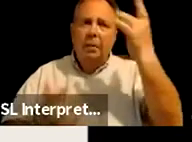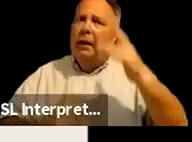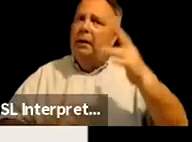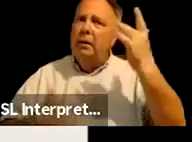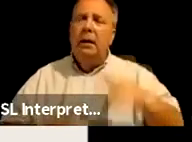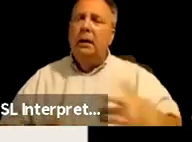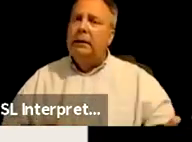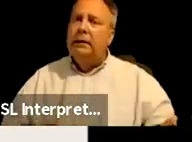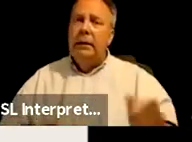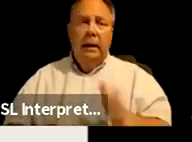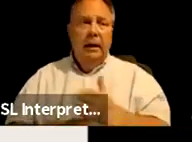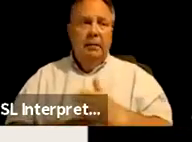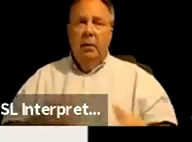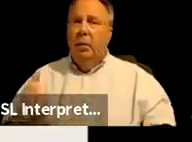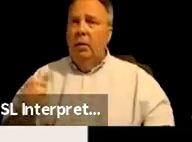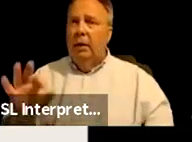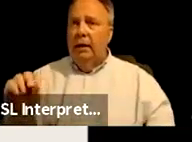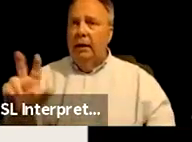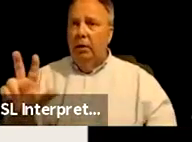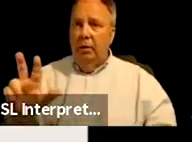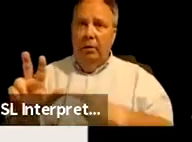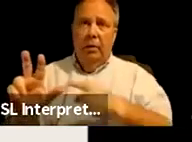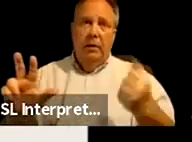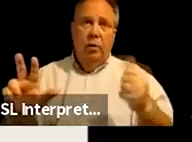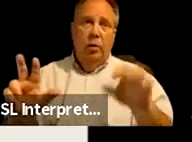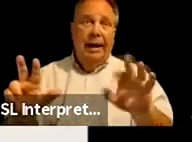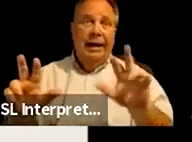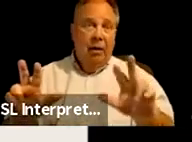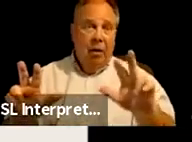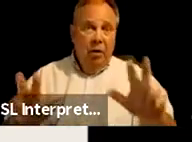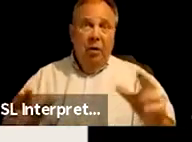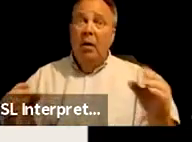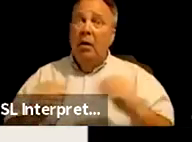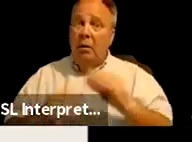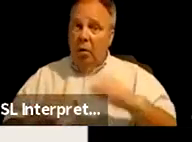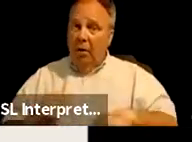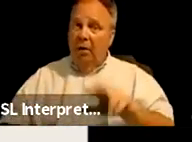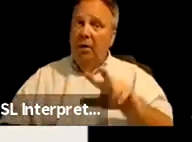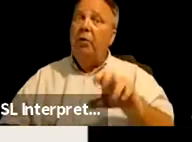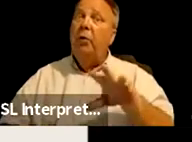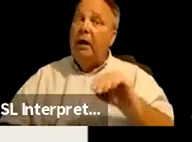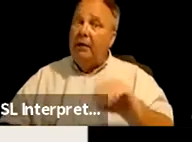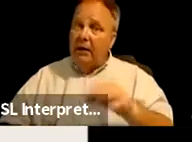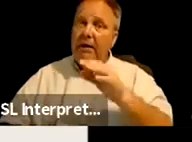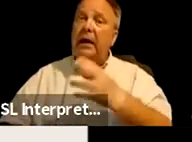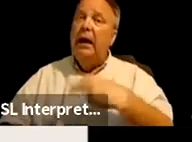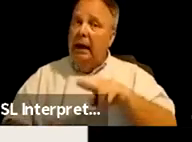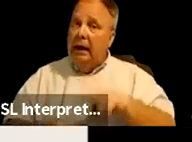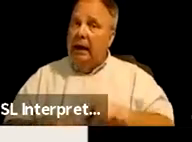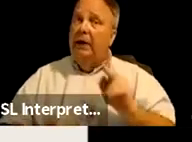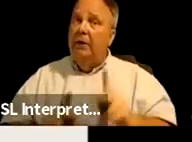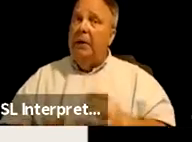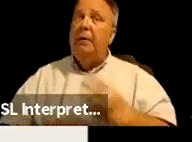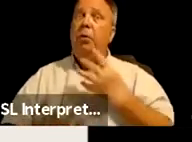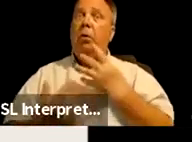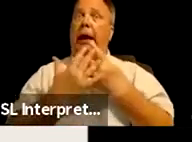Between 1903 to 1933, more than 350 native people were held there.